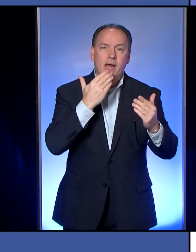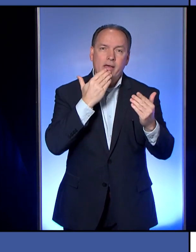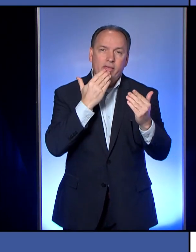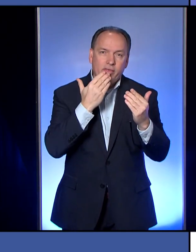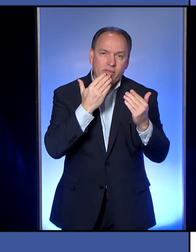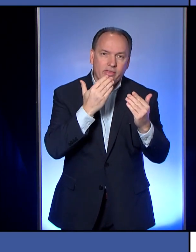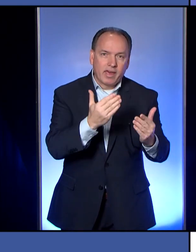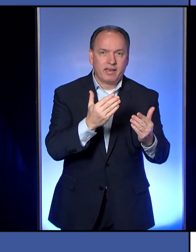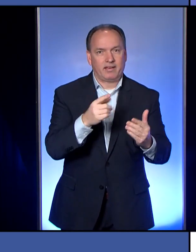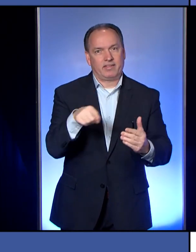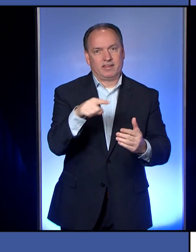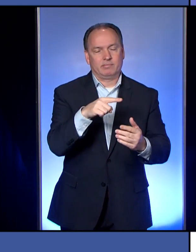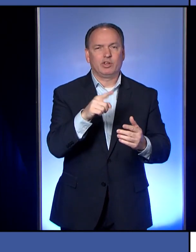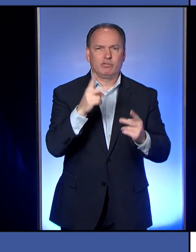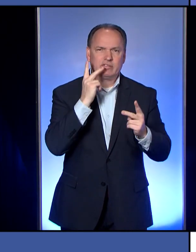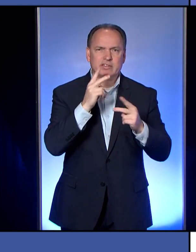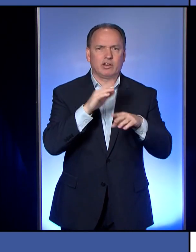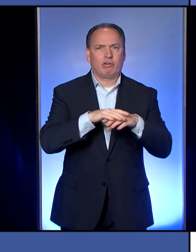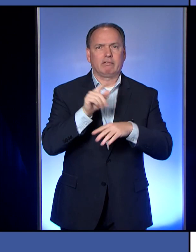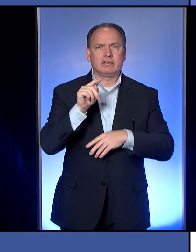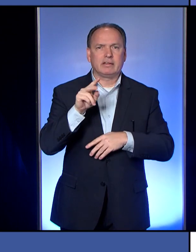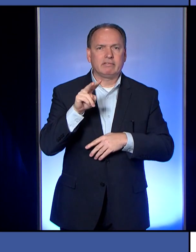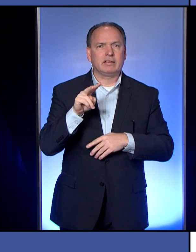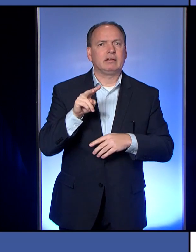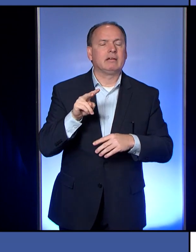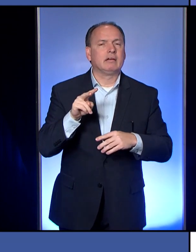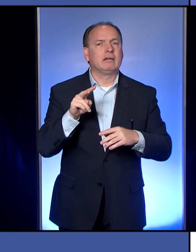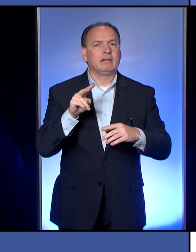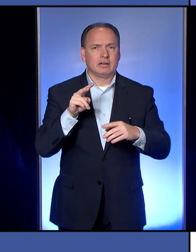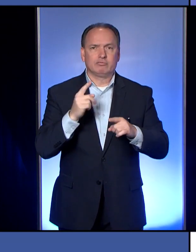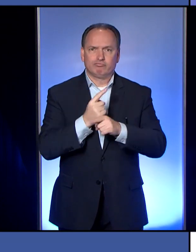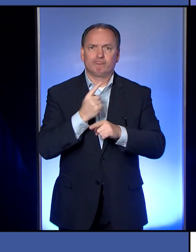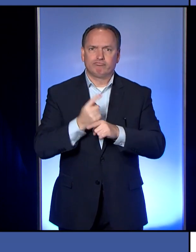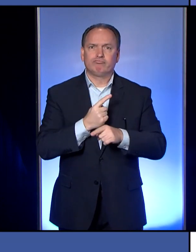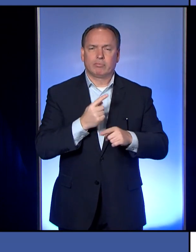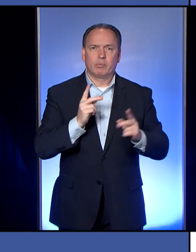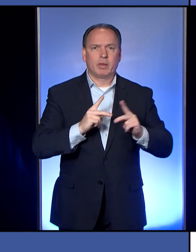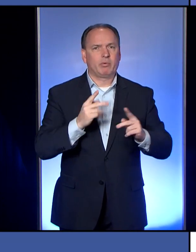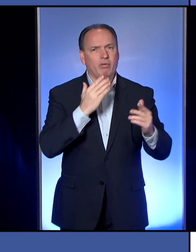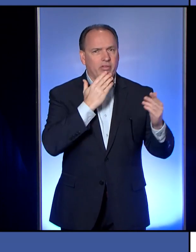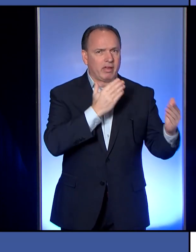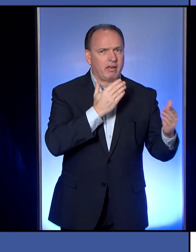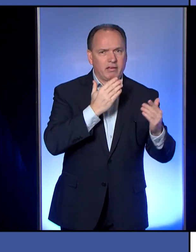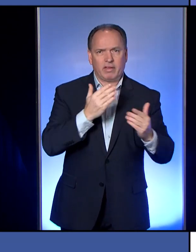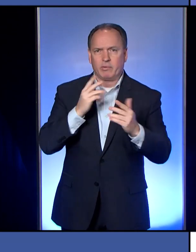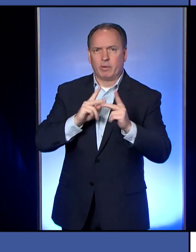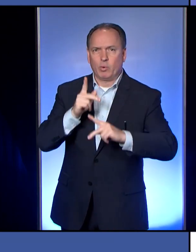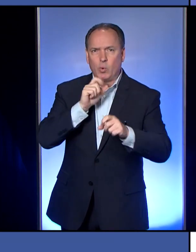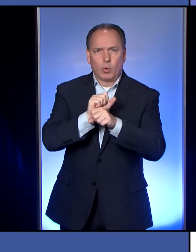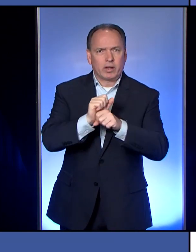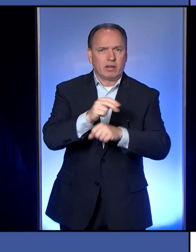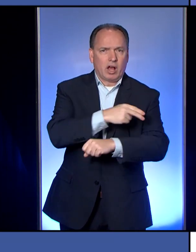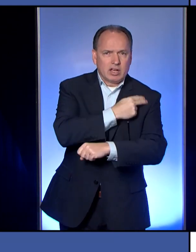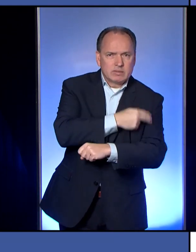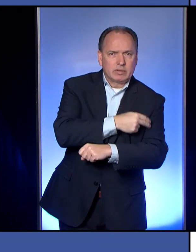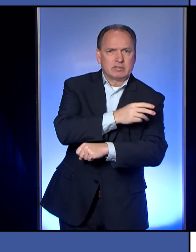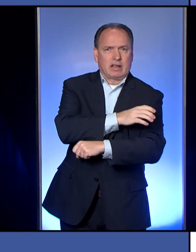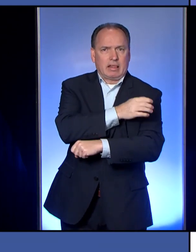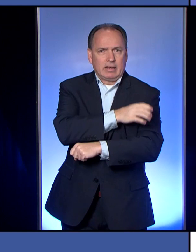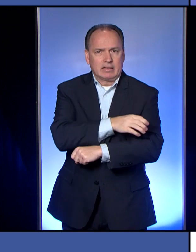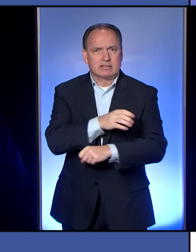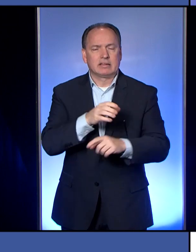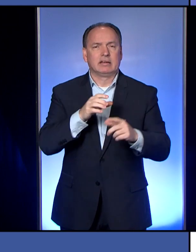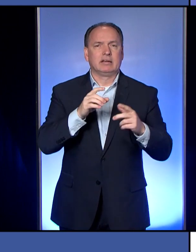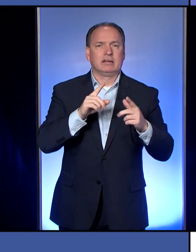We've seen on the TV, and rightfully so, so many people thanking the people who work in hospitals and clinics and taking